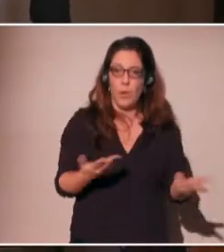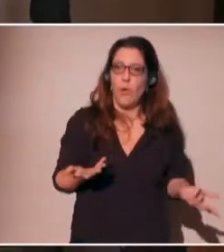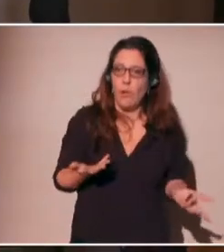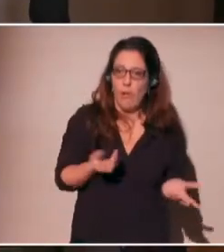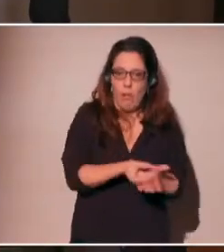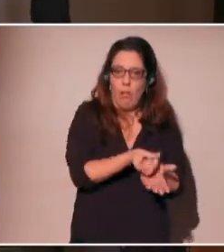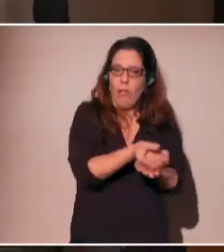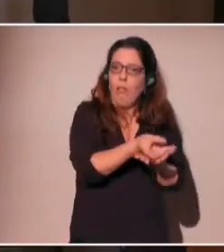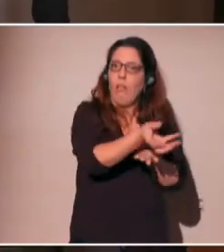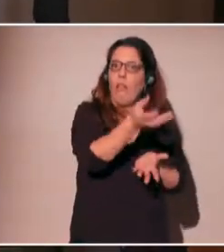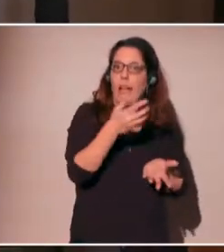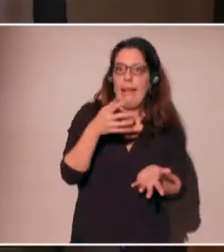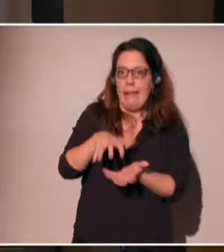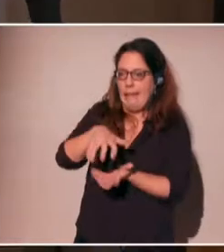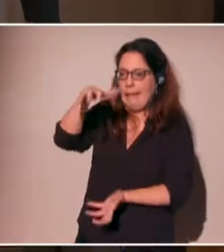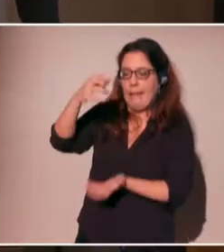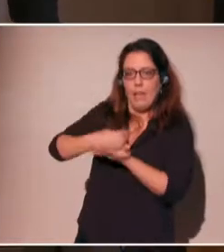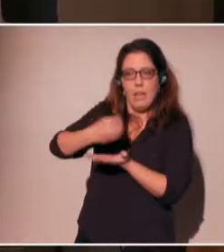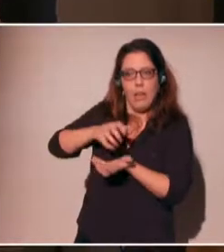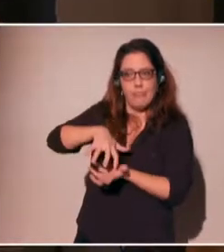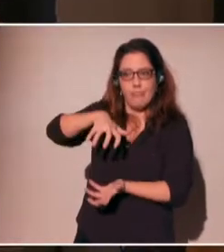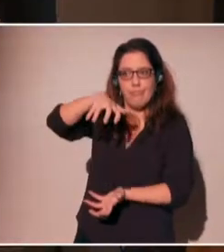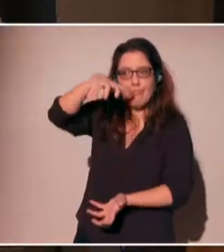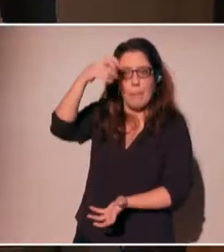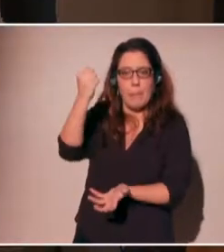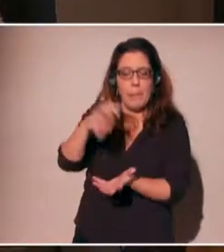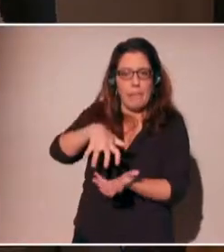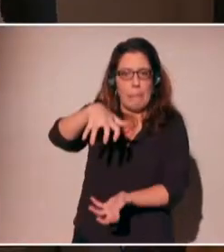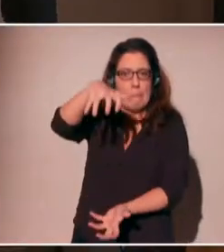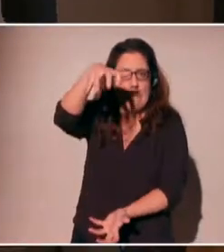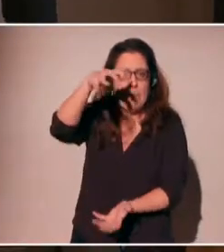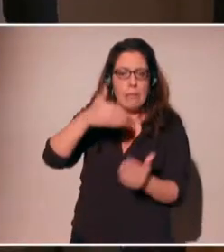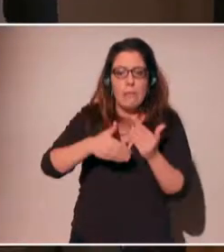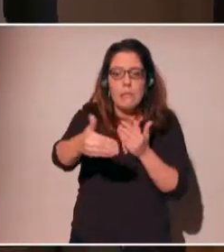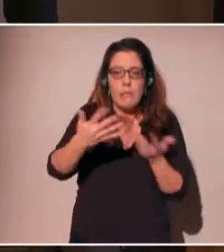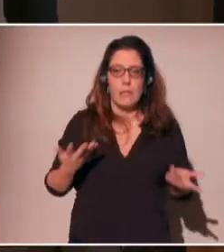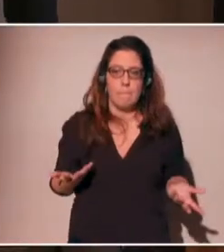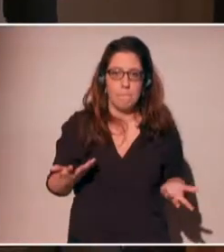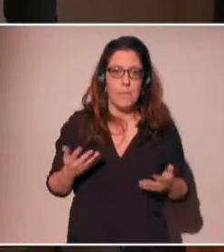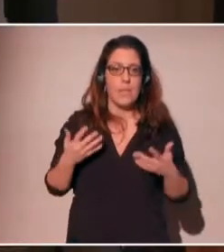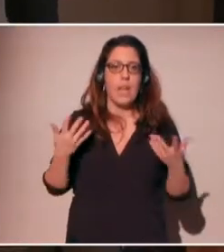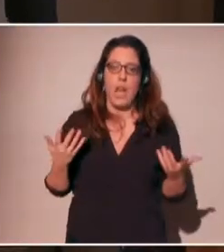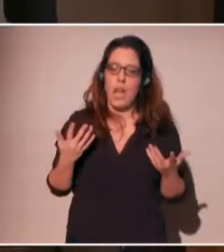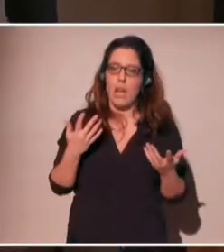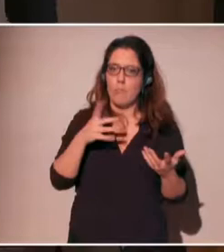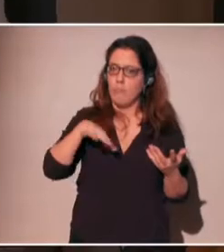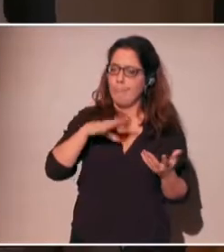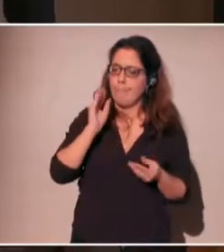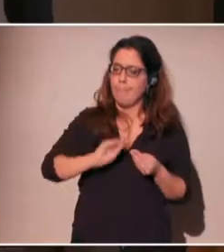running. Therefore, processing data, using data, is going to become much more widespread.